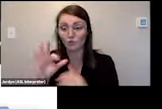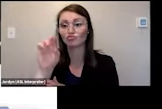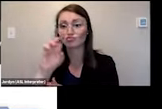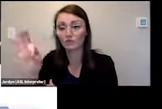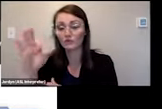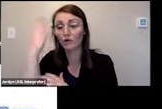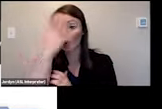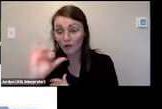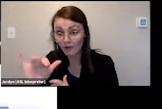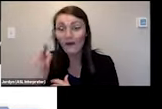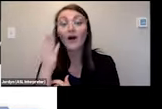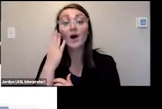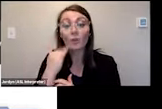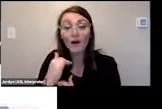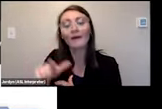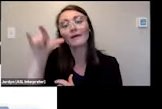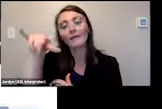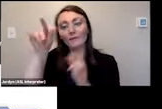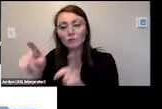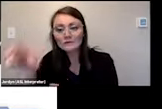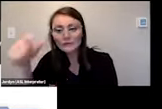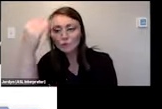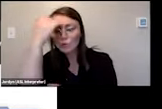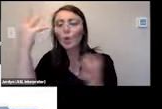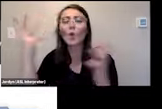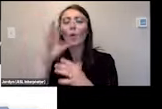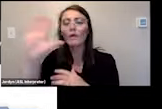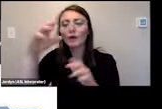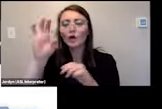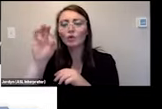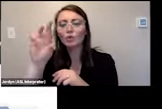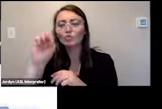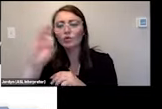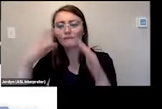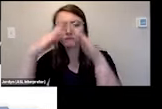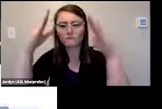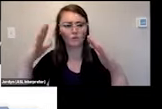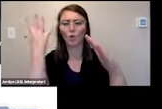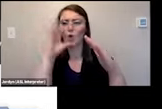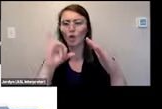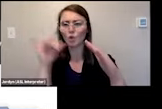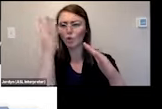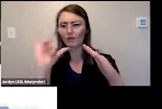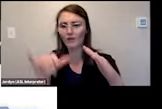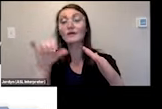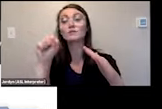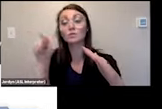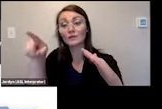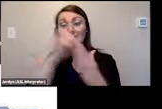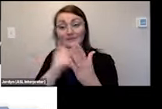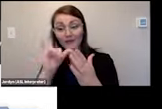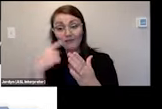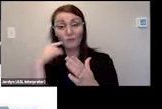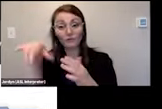is lower and they were able to understand that by feeling the model and jamie has his own thingiverse page and that link is in